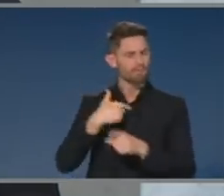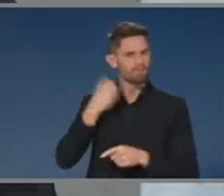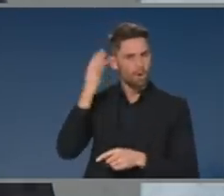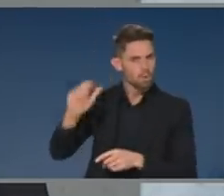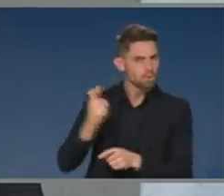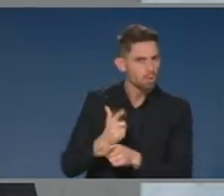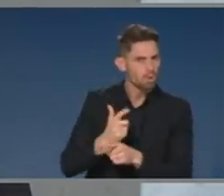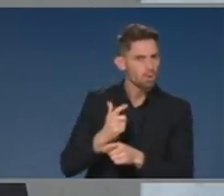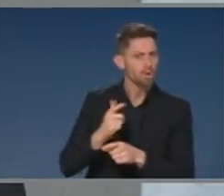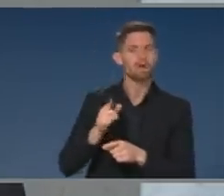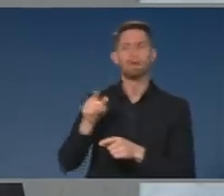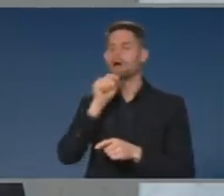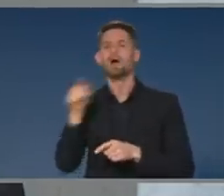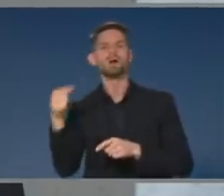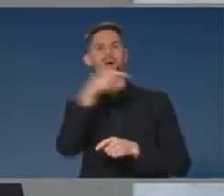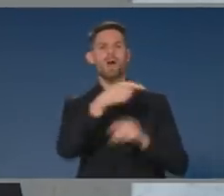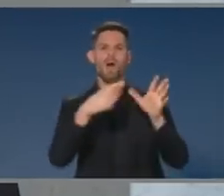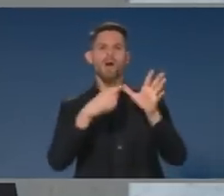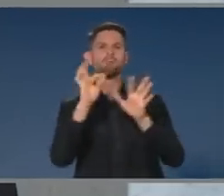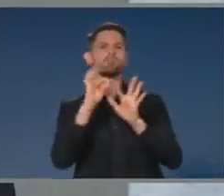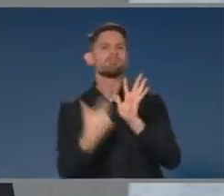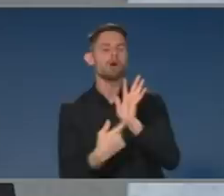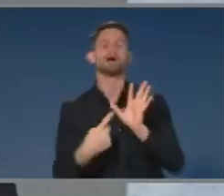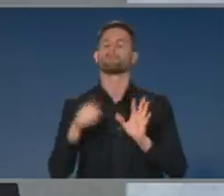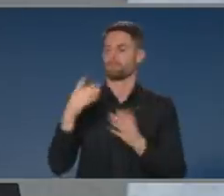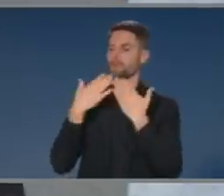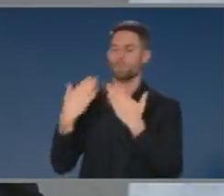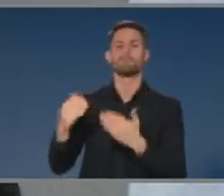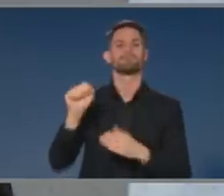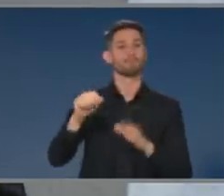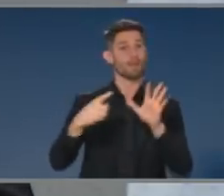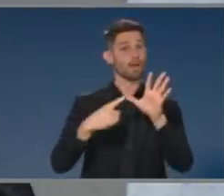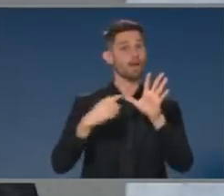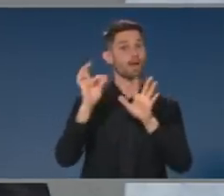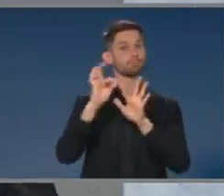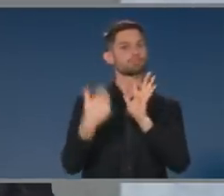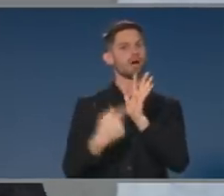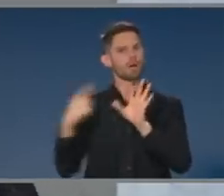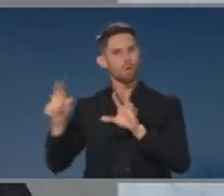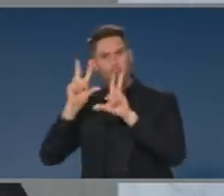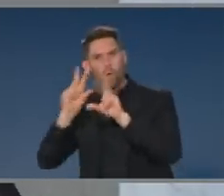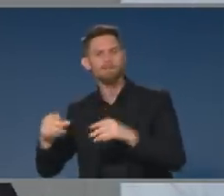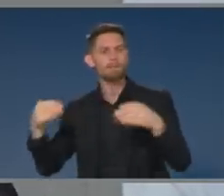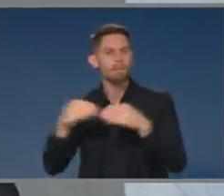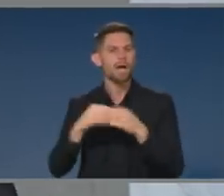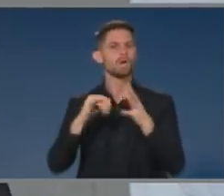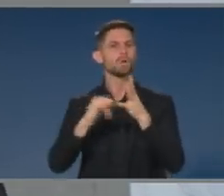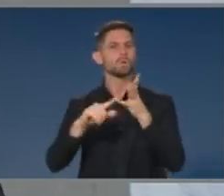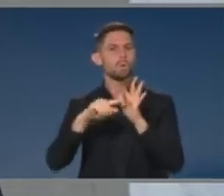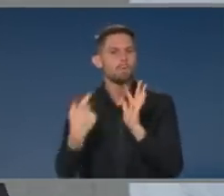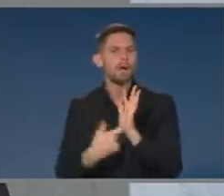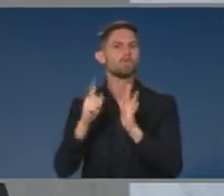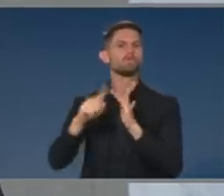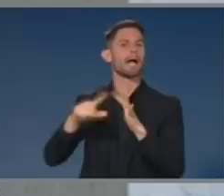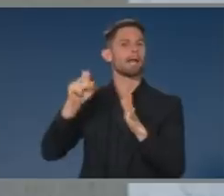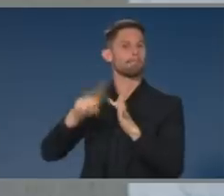banks. Yeah. This is something that APRA has advised us. I mean, it's just a simple statement, I think, of the obvious. And that